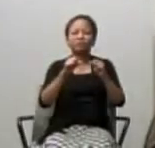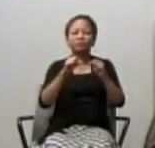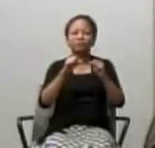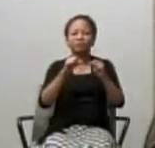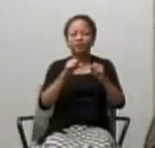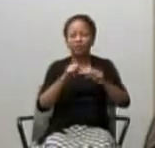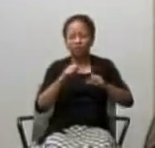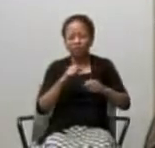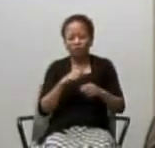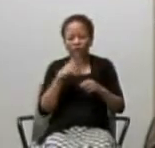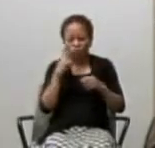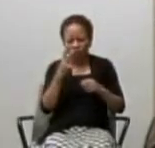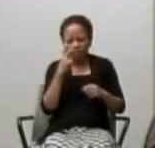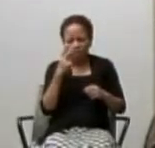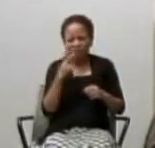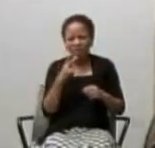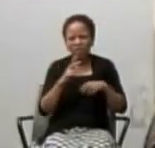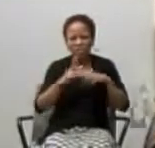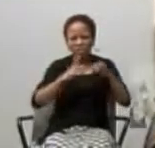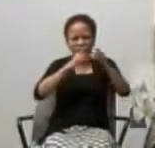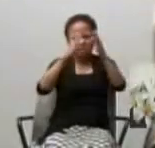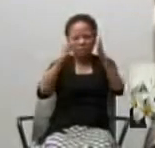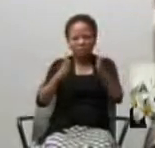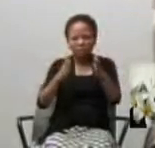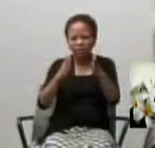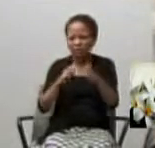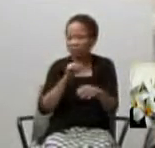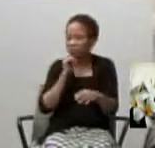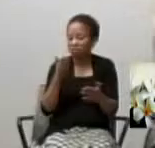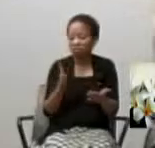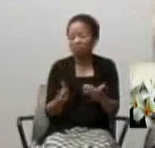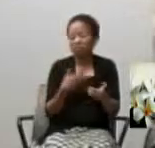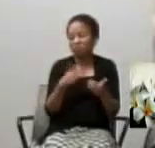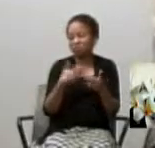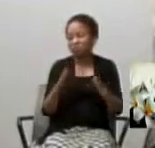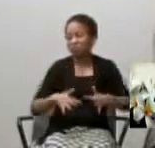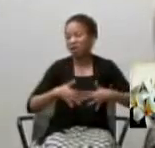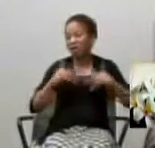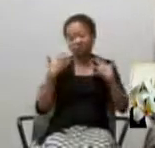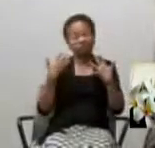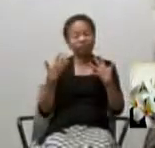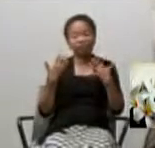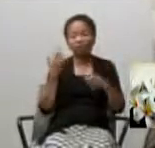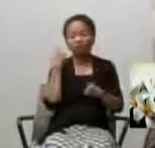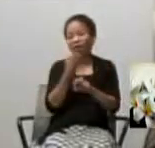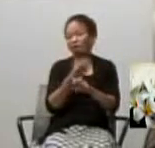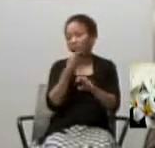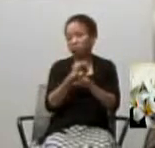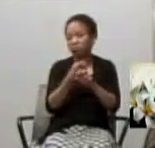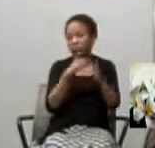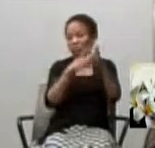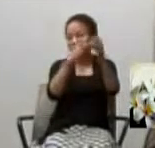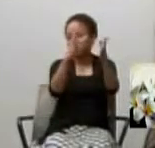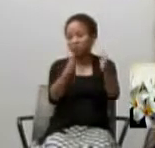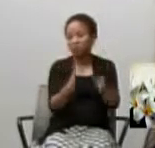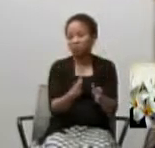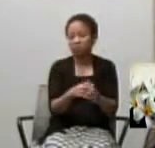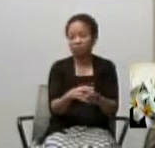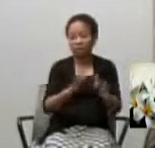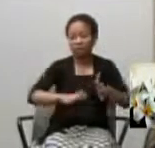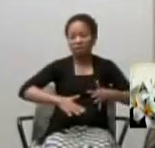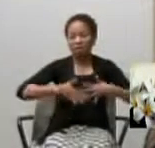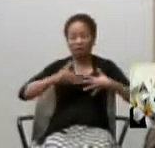trials of the disciples, it was not easy for them and it won't be easy for us. But we